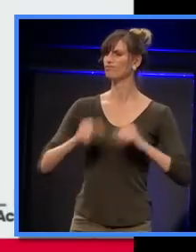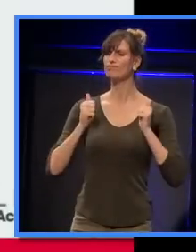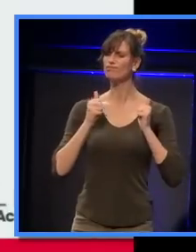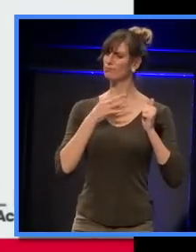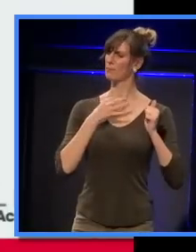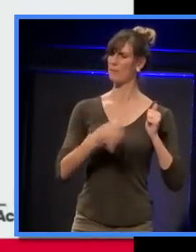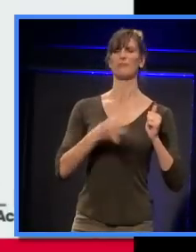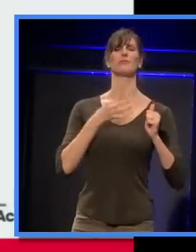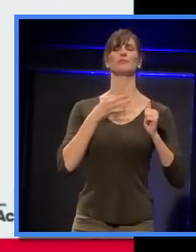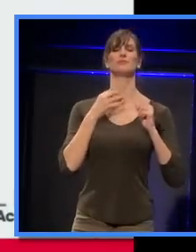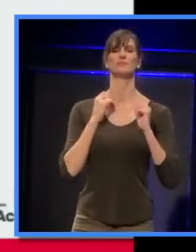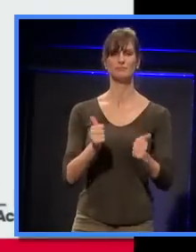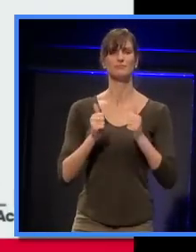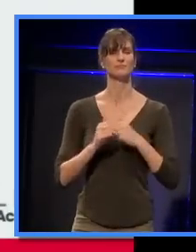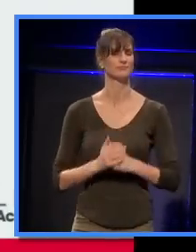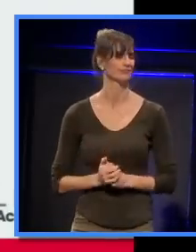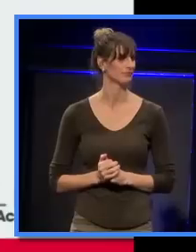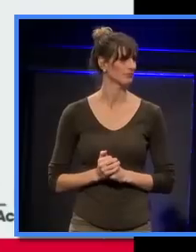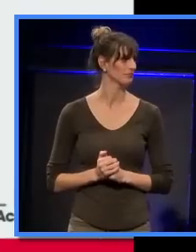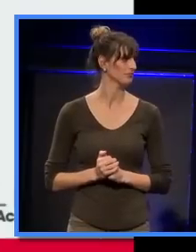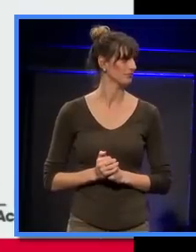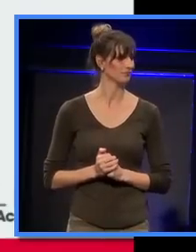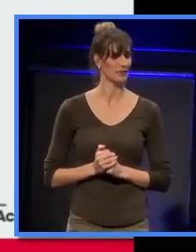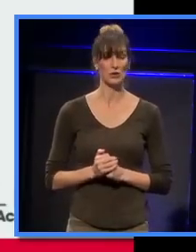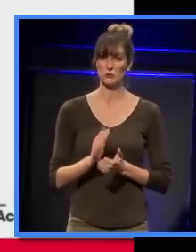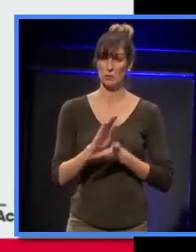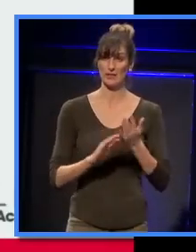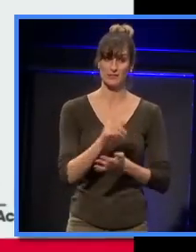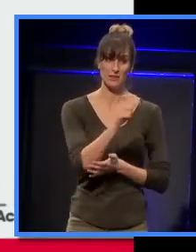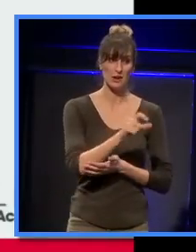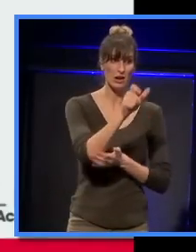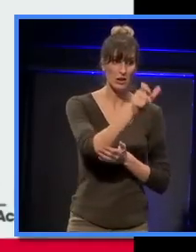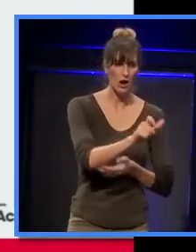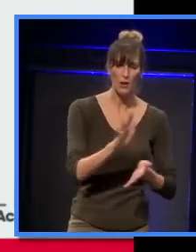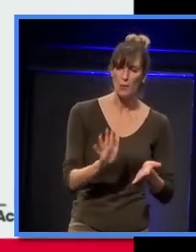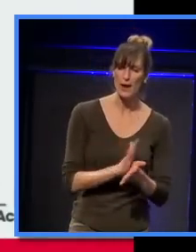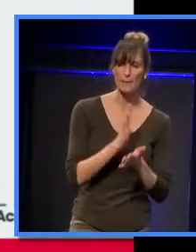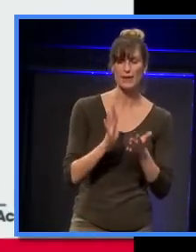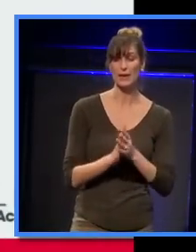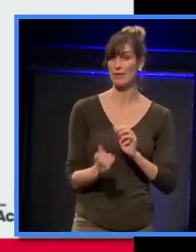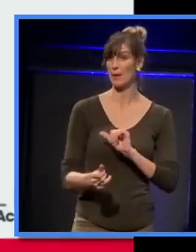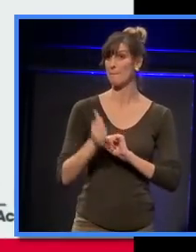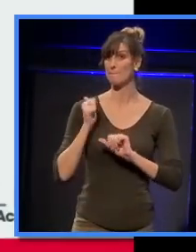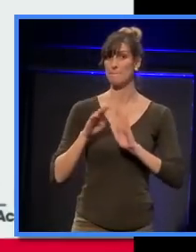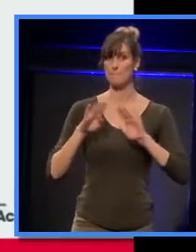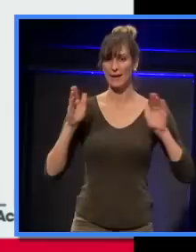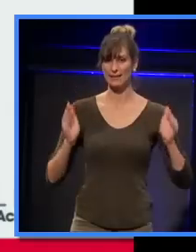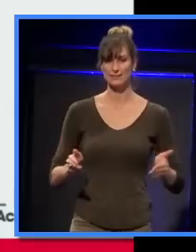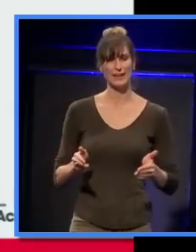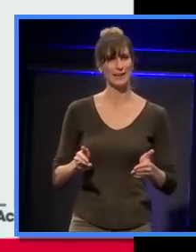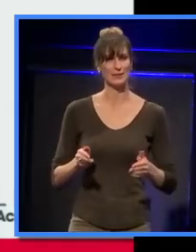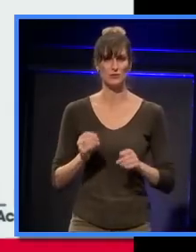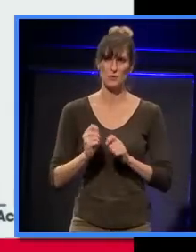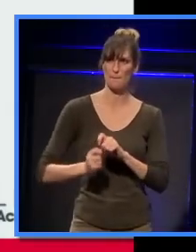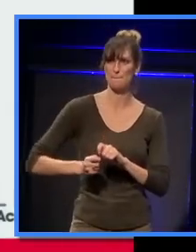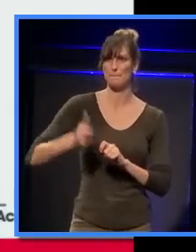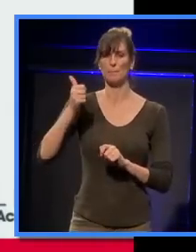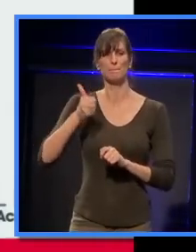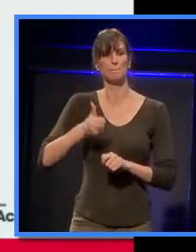the clients, it was over the moon. Everybody, we went backstage for champagne.